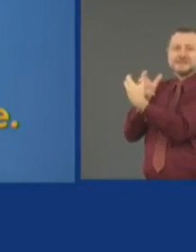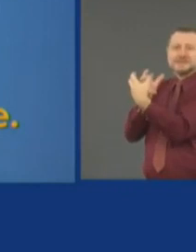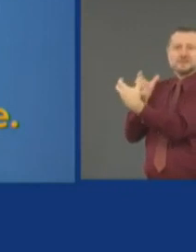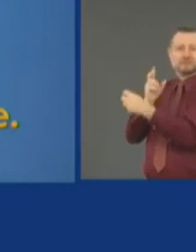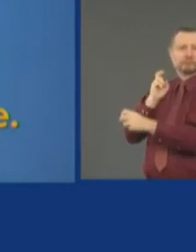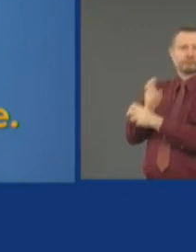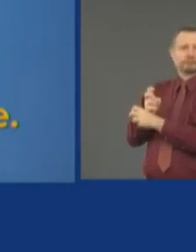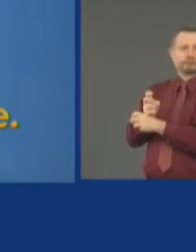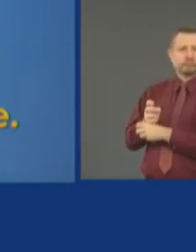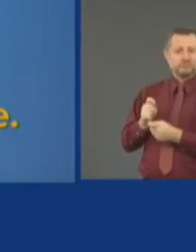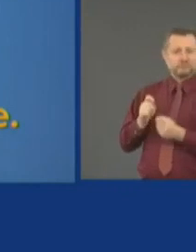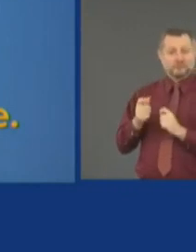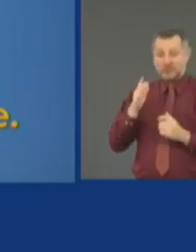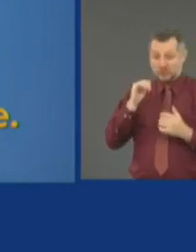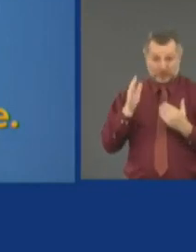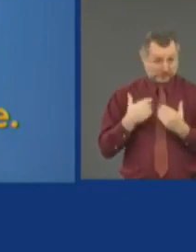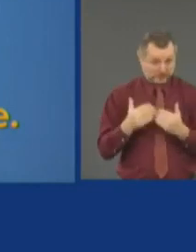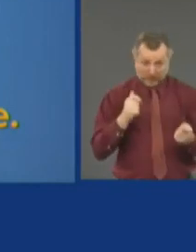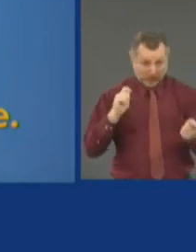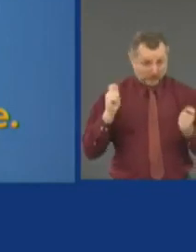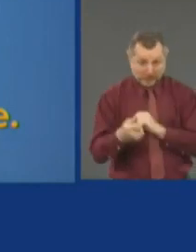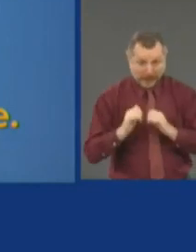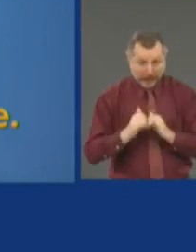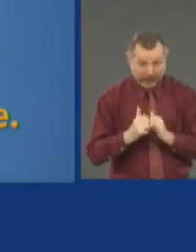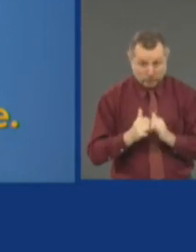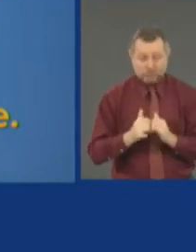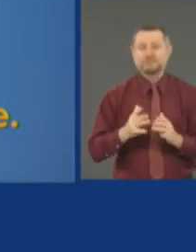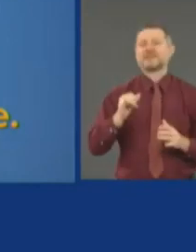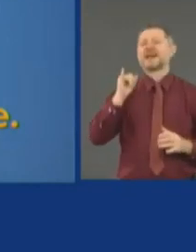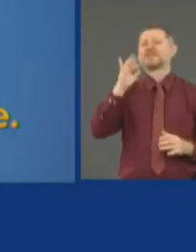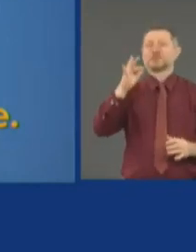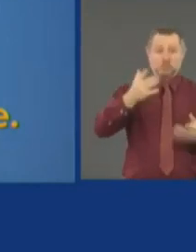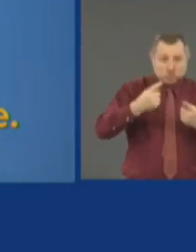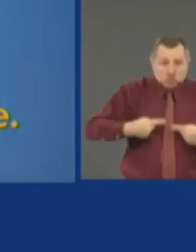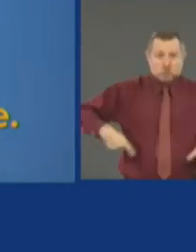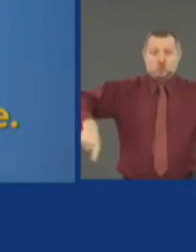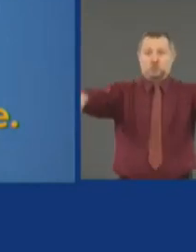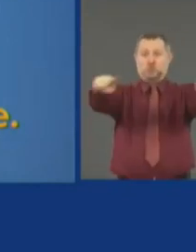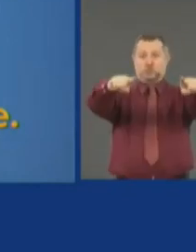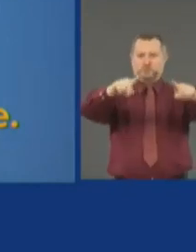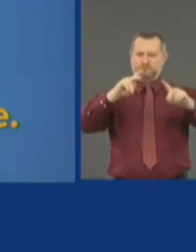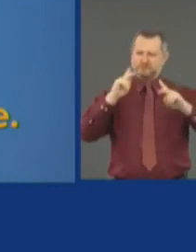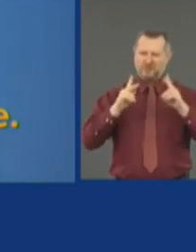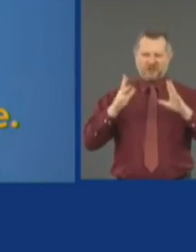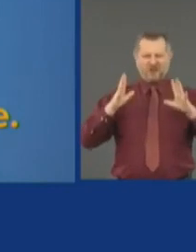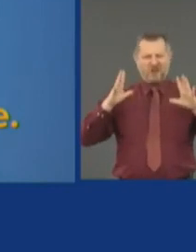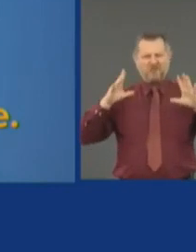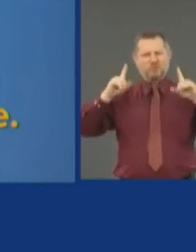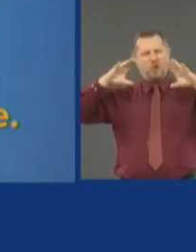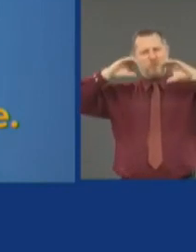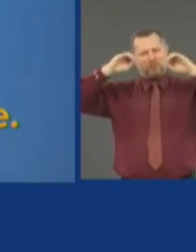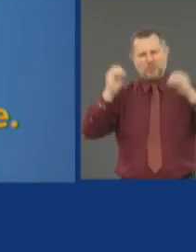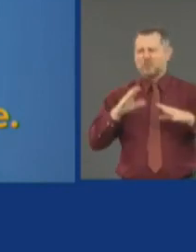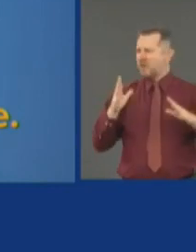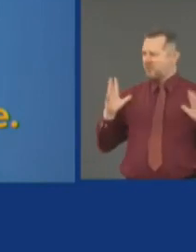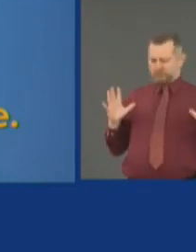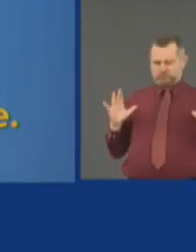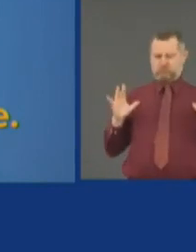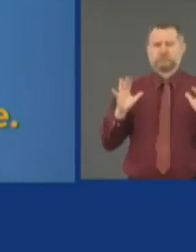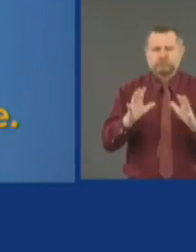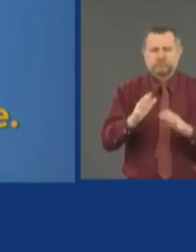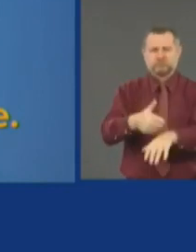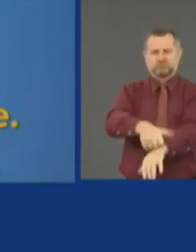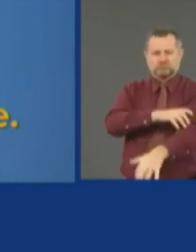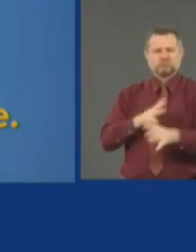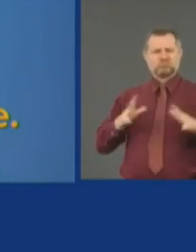it only happens when the people get fully mobilized and informed and demand change, and